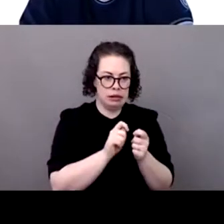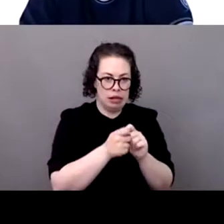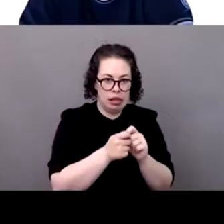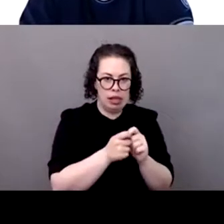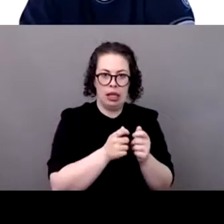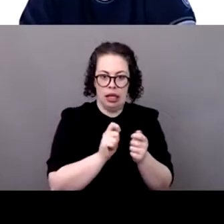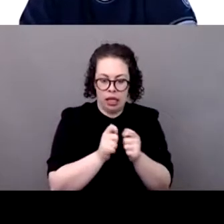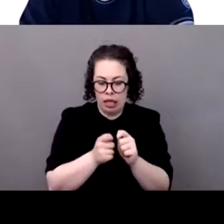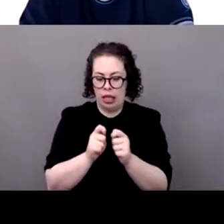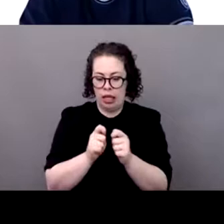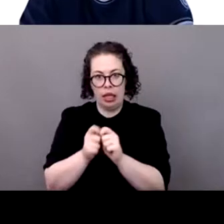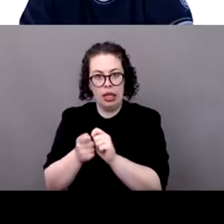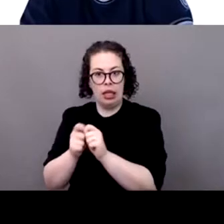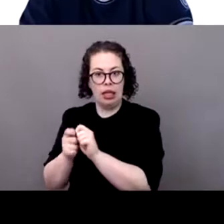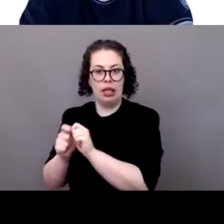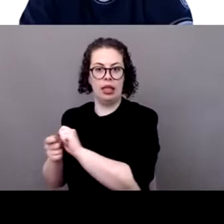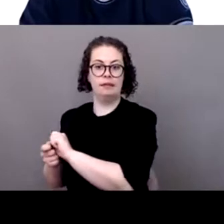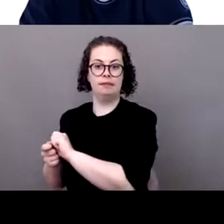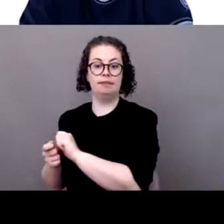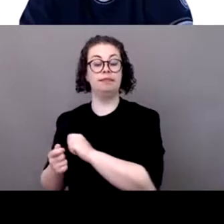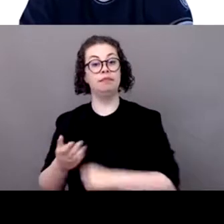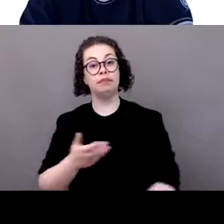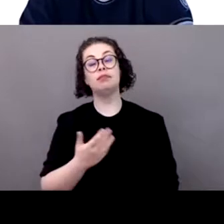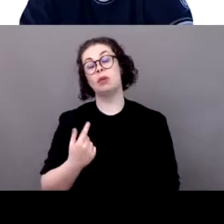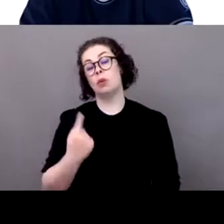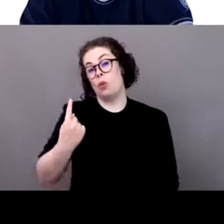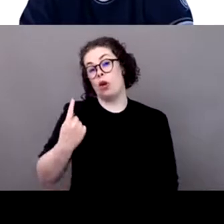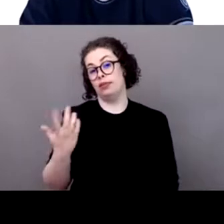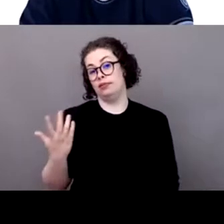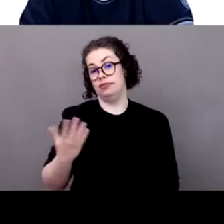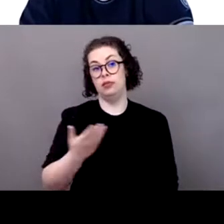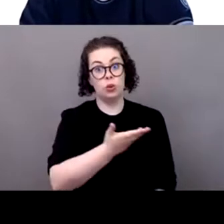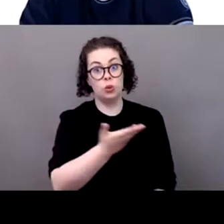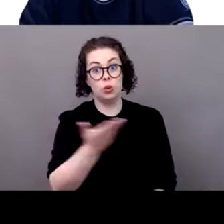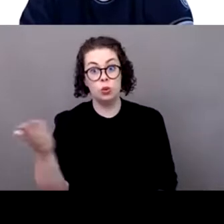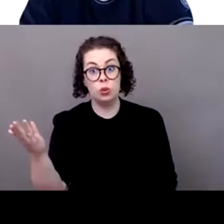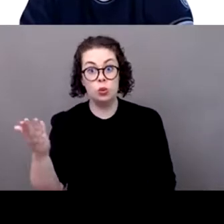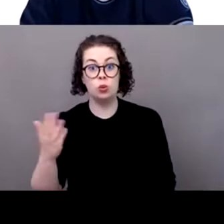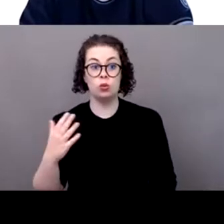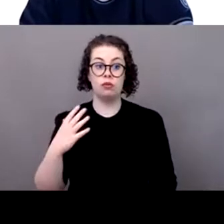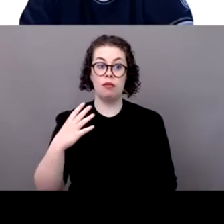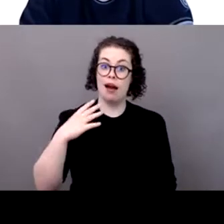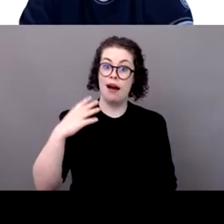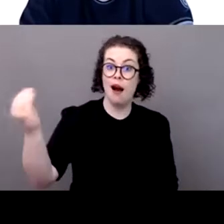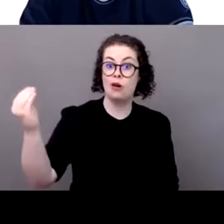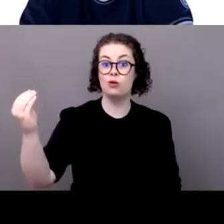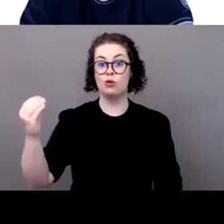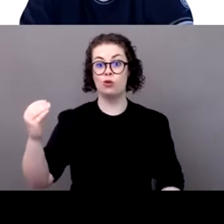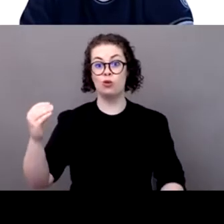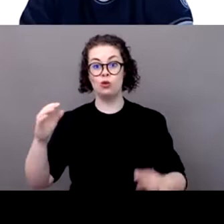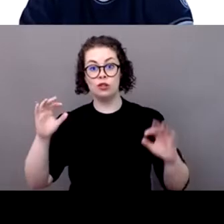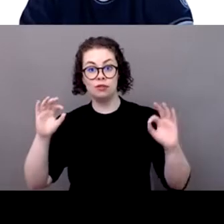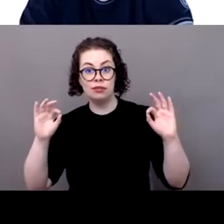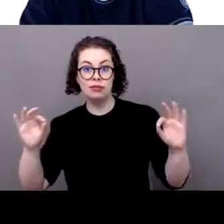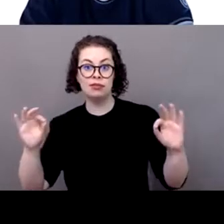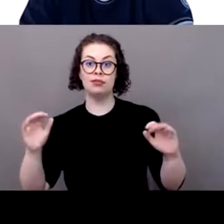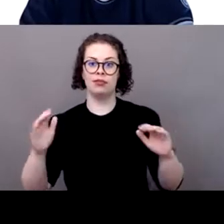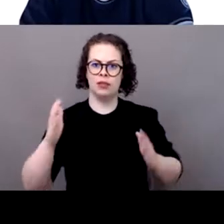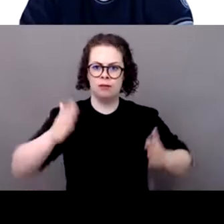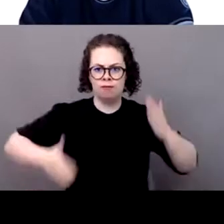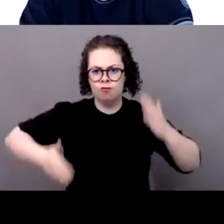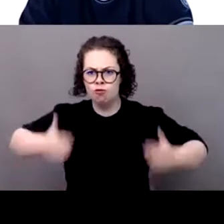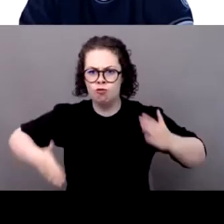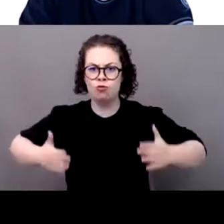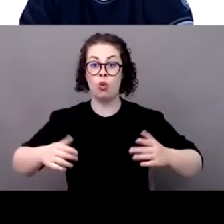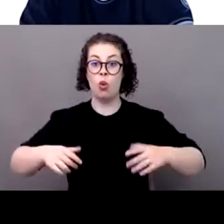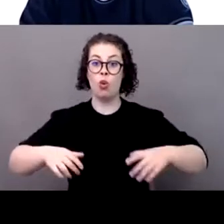Outdoor sportsmen of any kind are very popular and very credible. Yeah. So this the